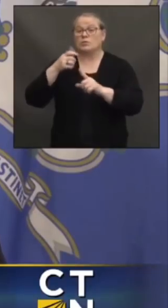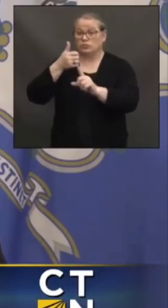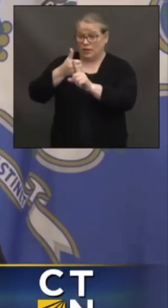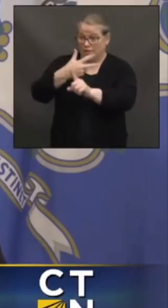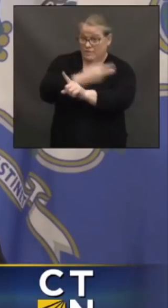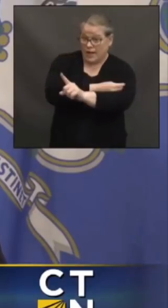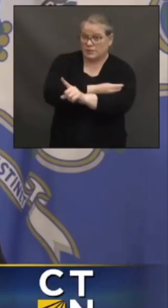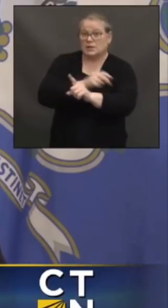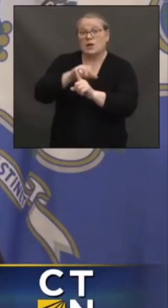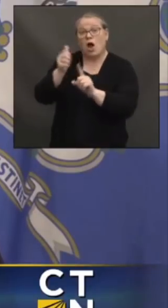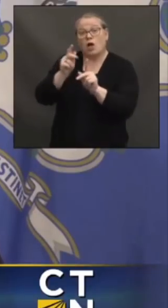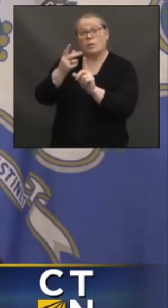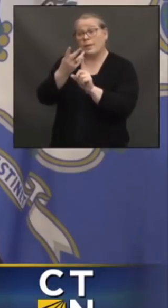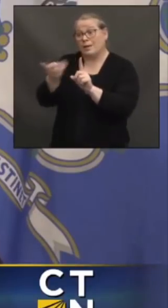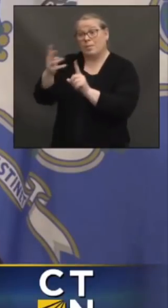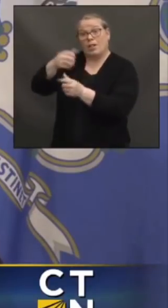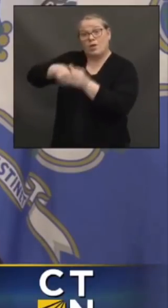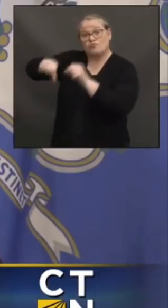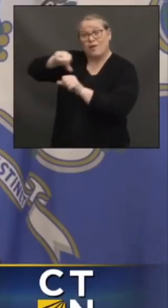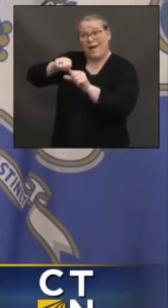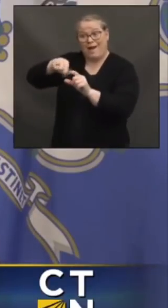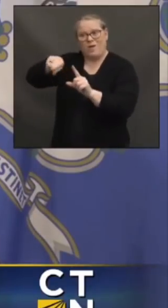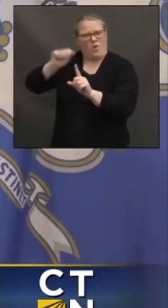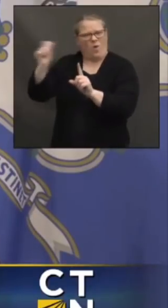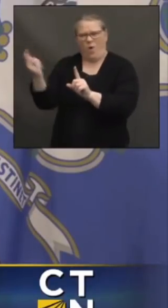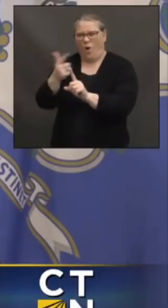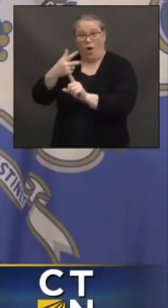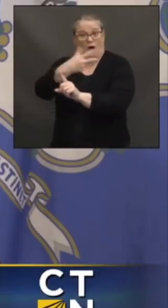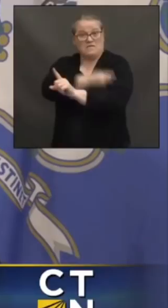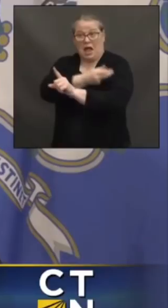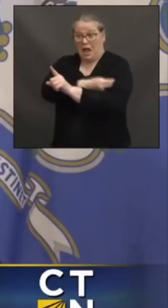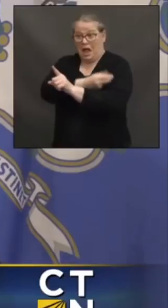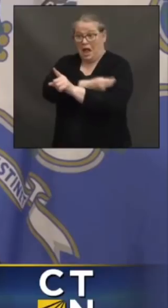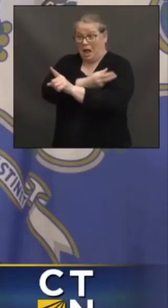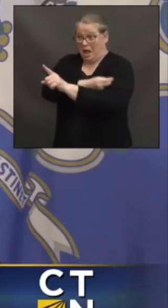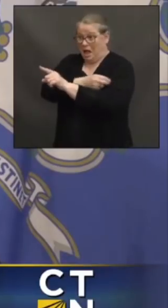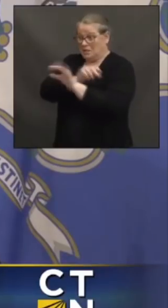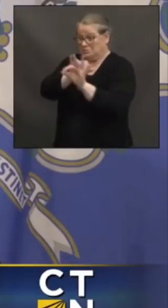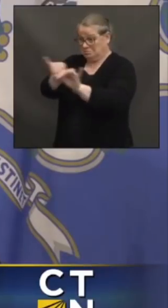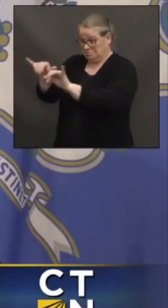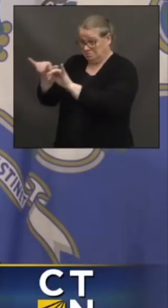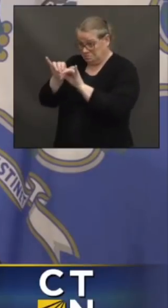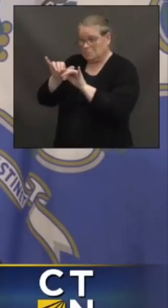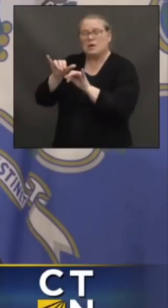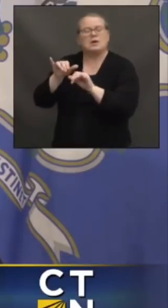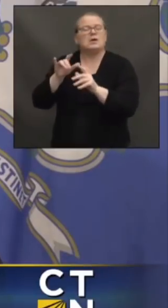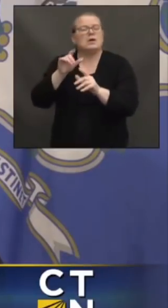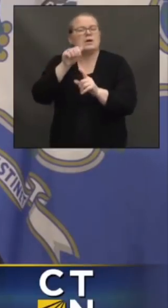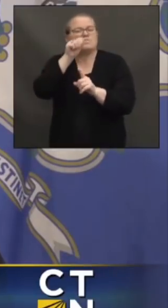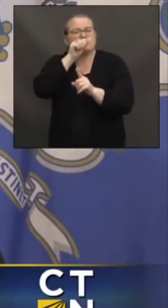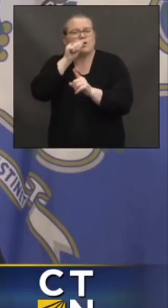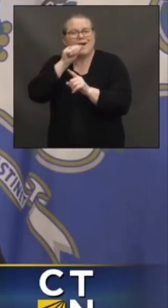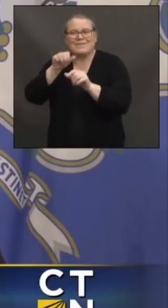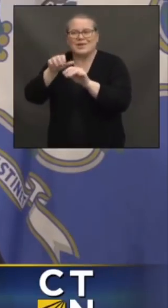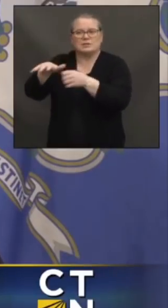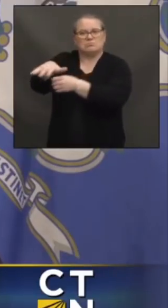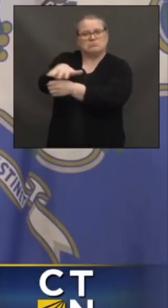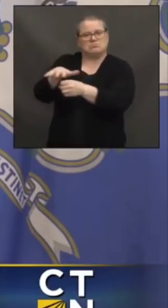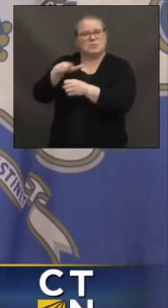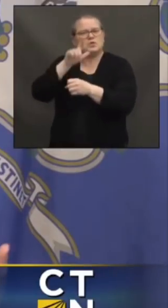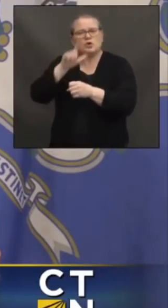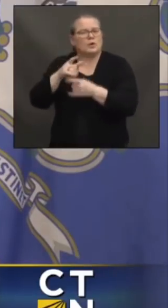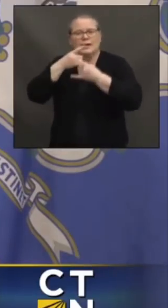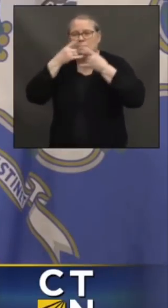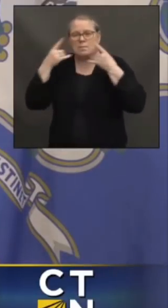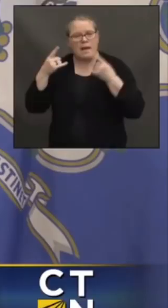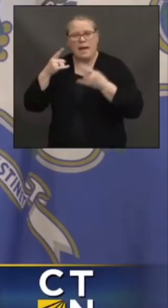you don't necessarily have to wear a mask if you're in a private setting, which is sort of good common sense, I think. You know, more broadly, though,